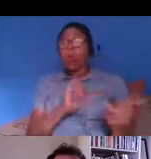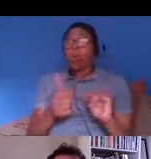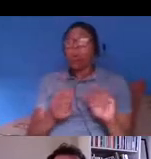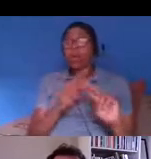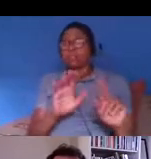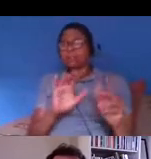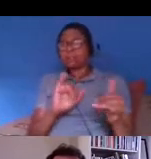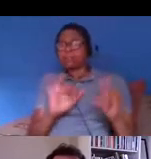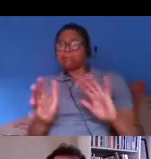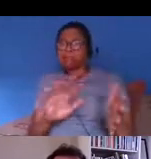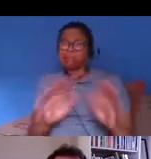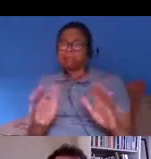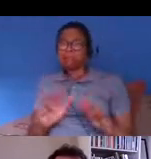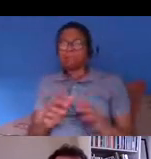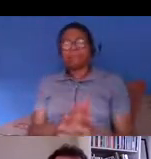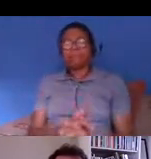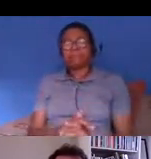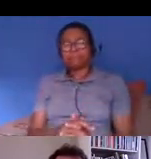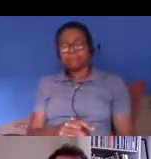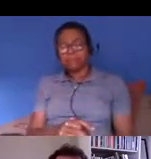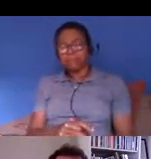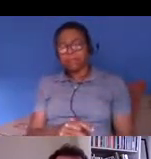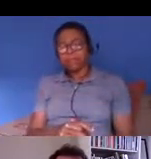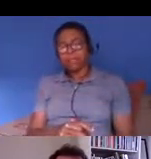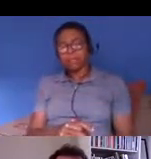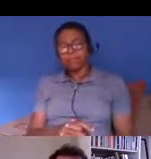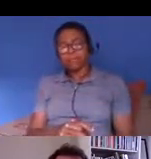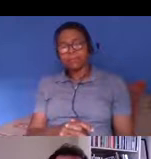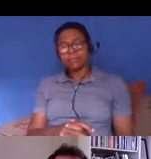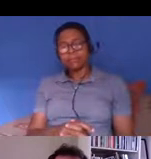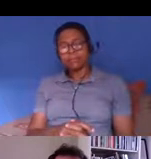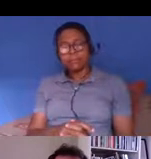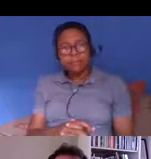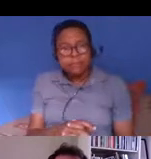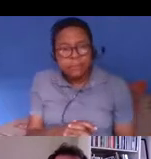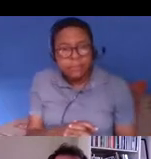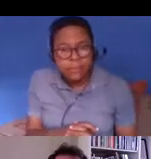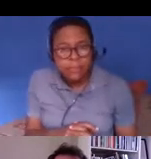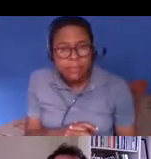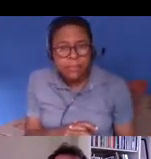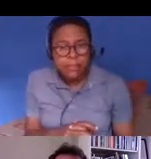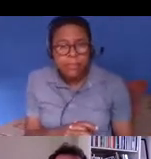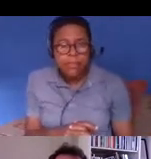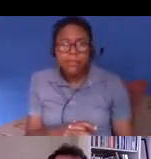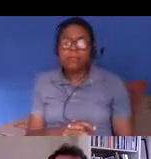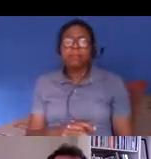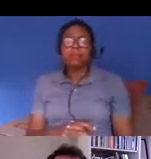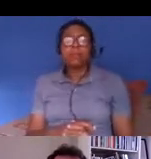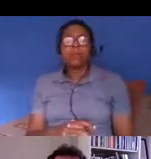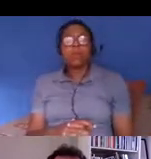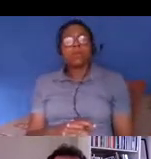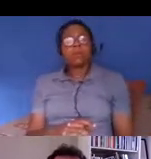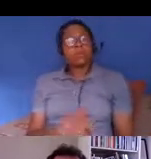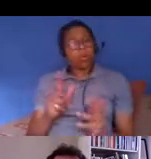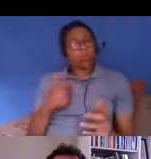significant number of people who are in this position um and one of the reasons for that